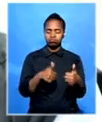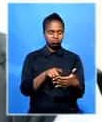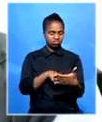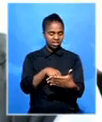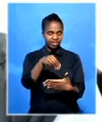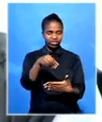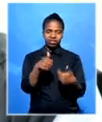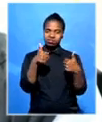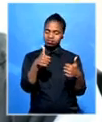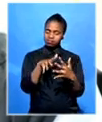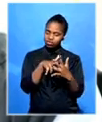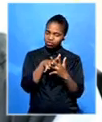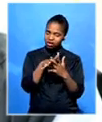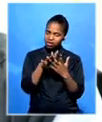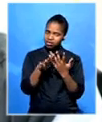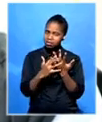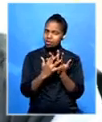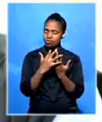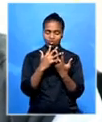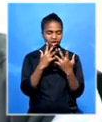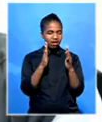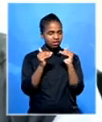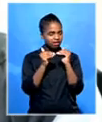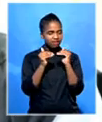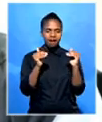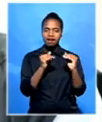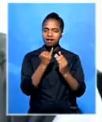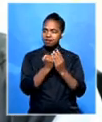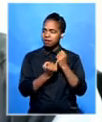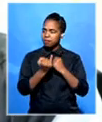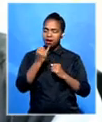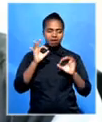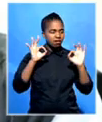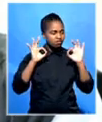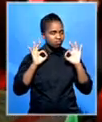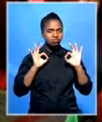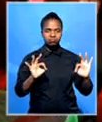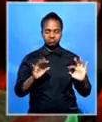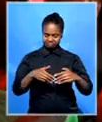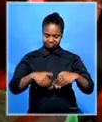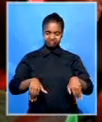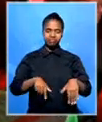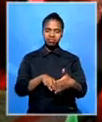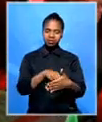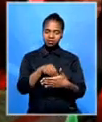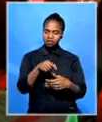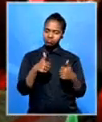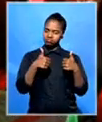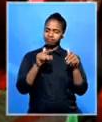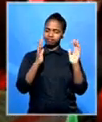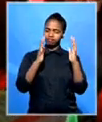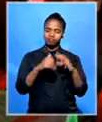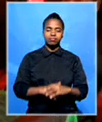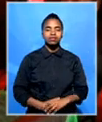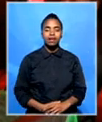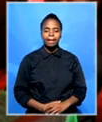in a transparent, inclusive, independent, and impartial manner. While the outgoing coalition